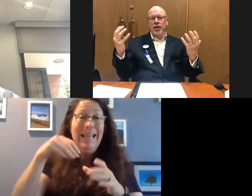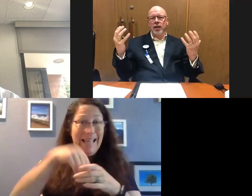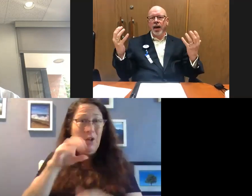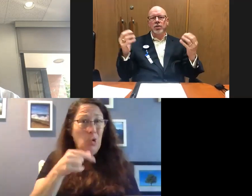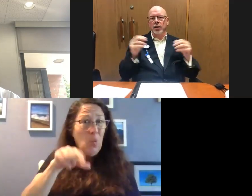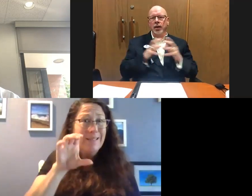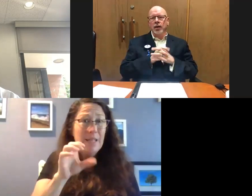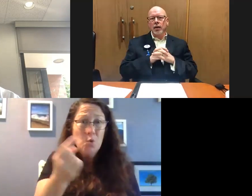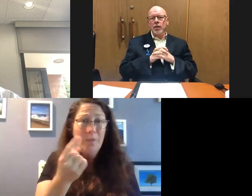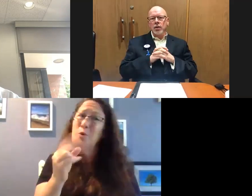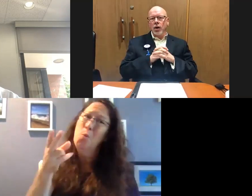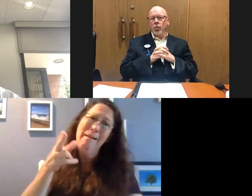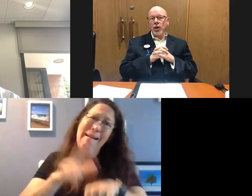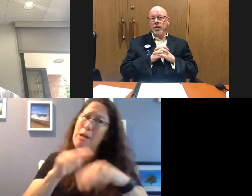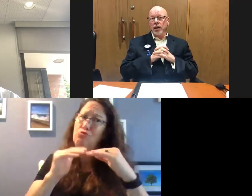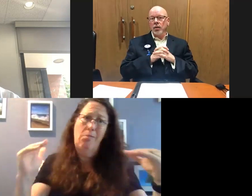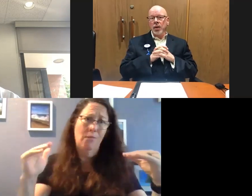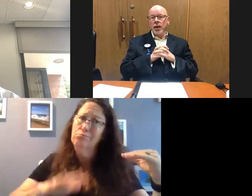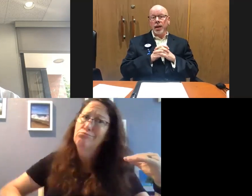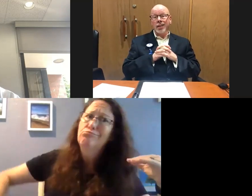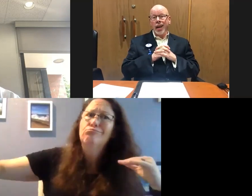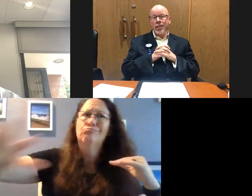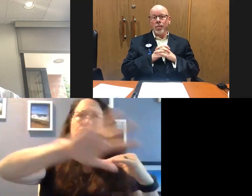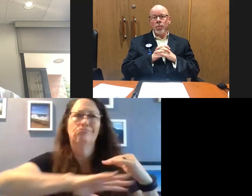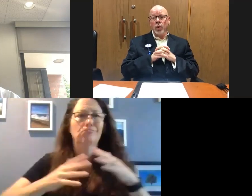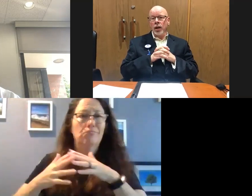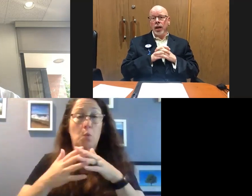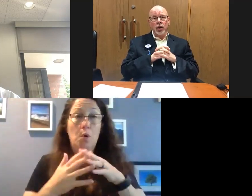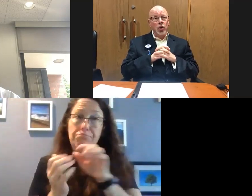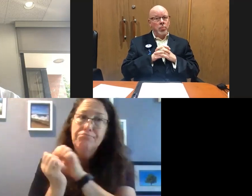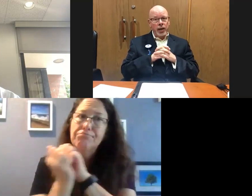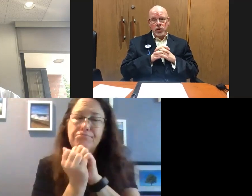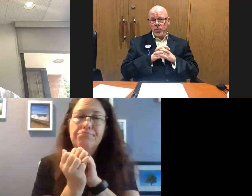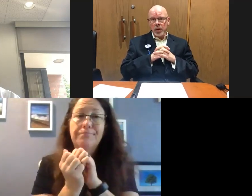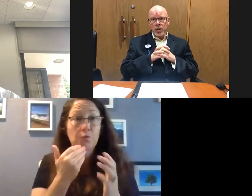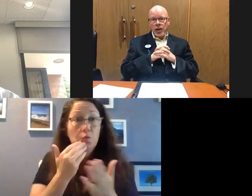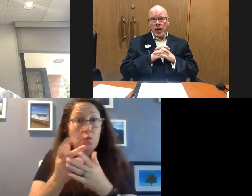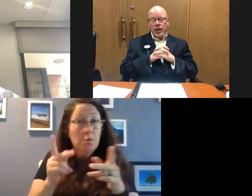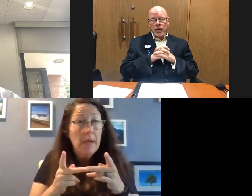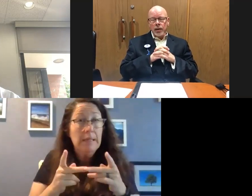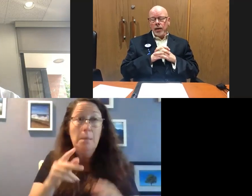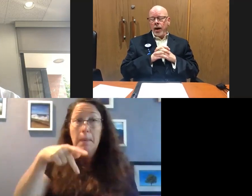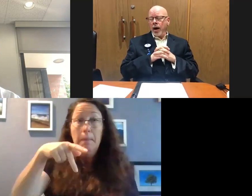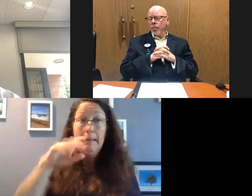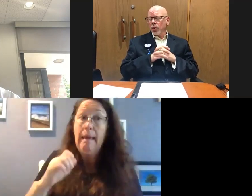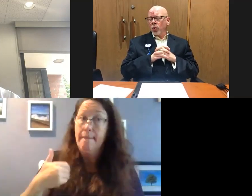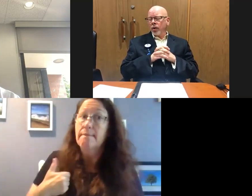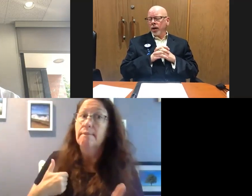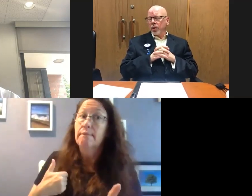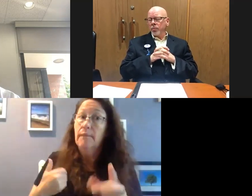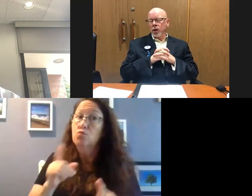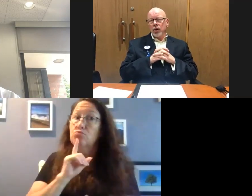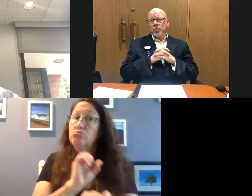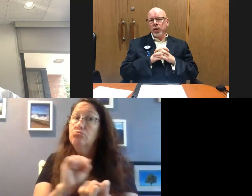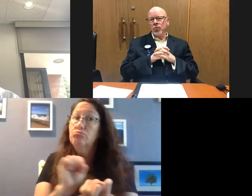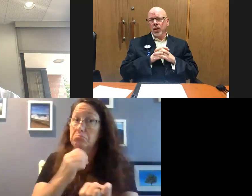we're seeing it nationally. So we continue to be in it together. We're in a good place with PPE. We're in